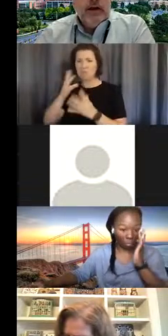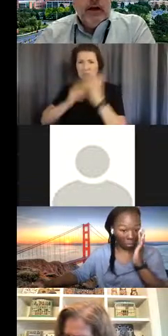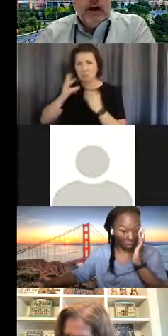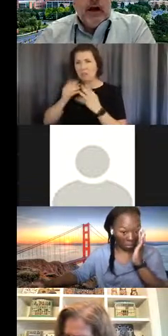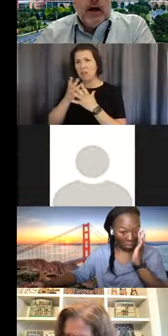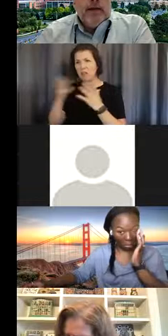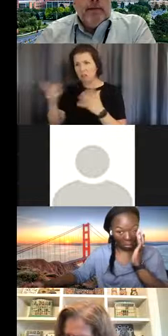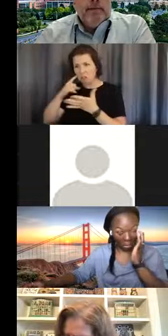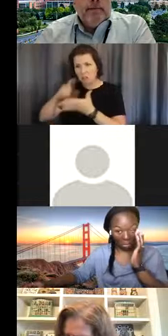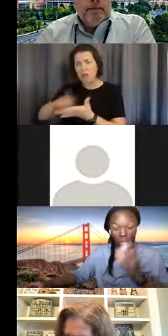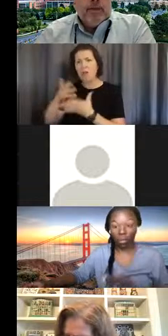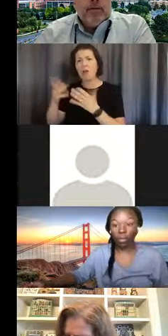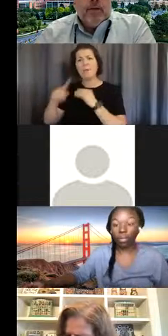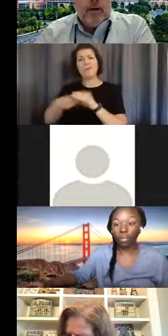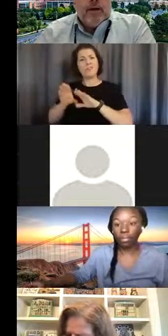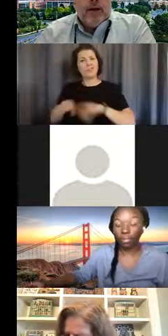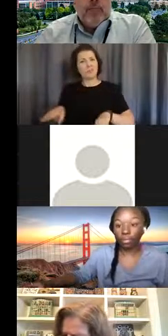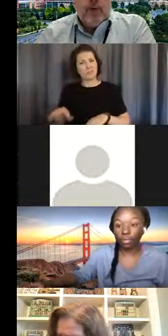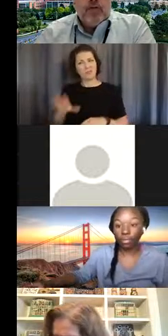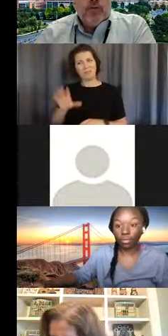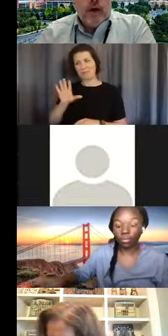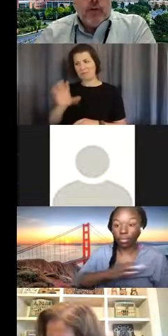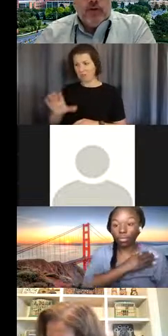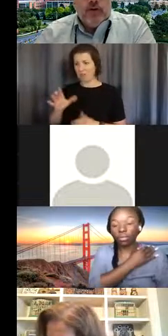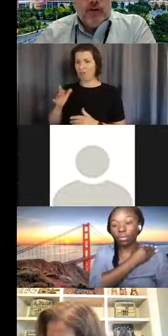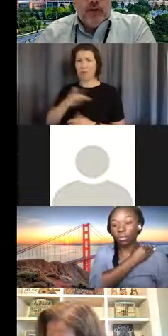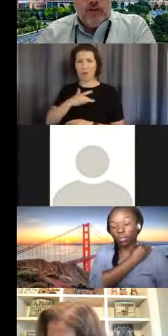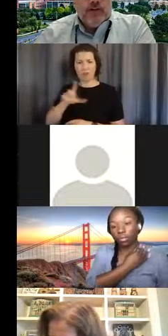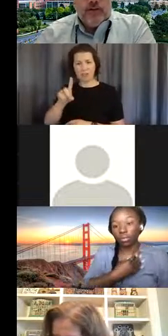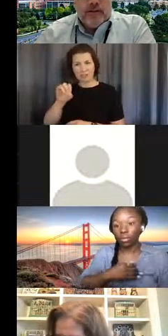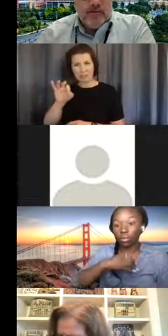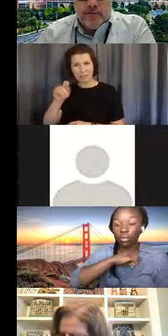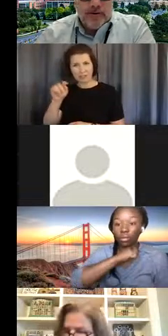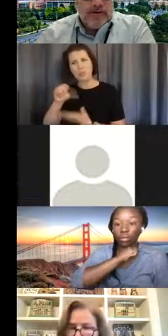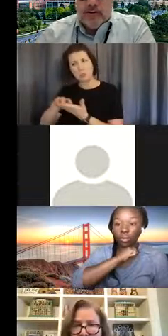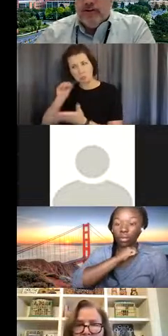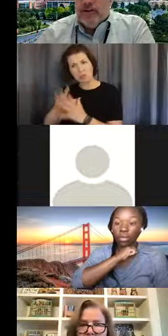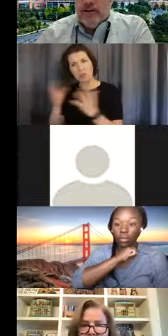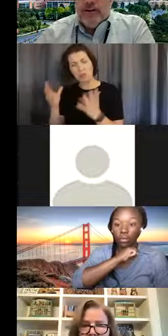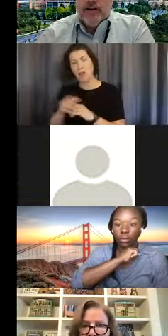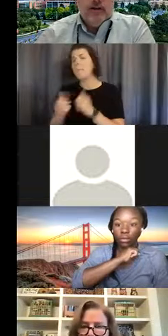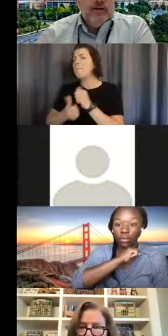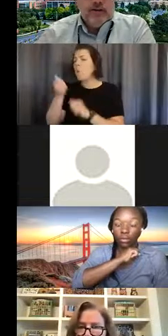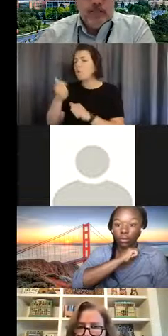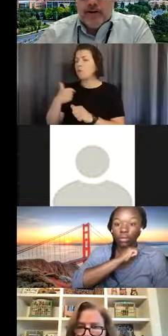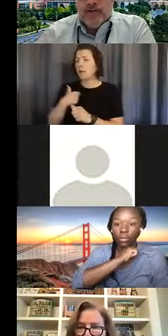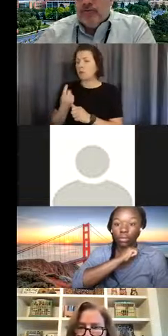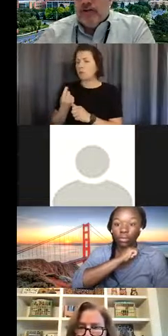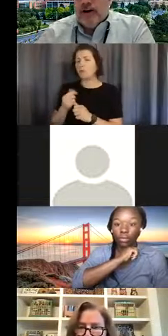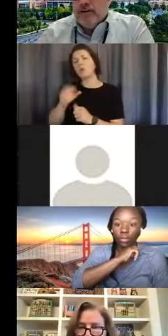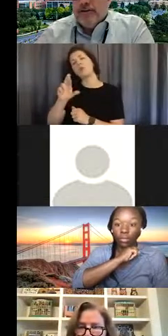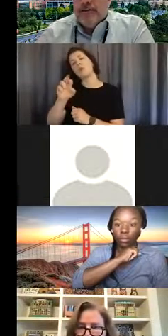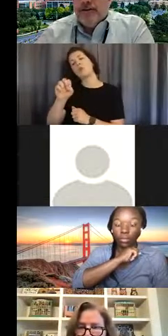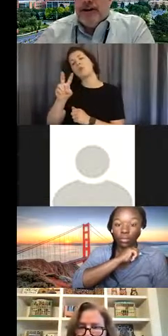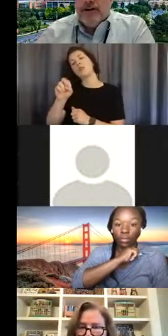most of what I was doing was things like reverse engineering other competitors